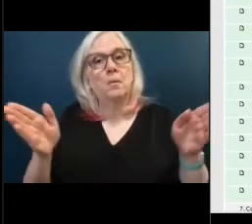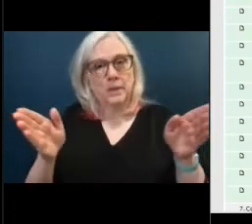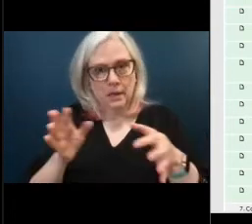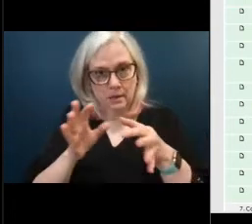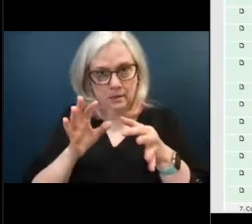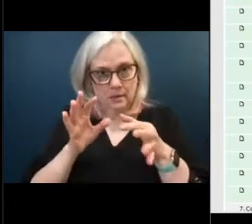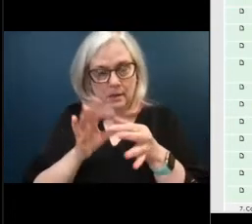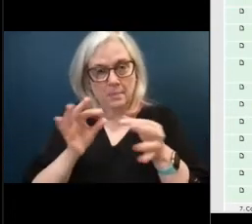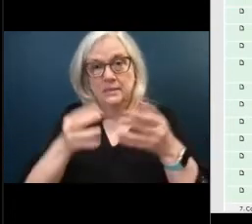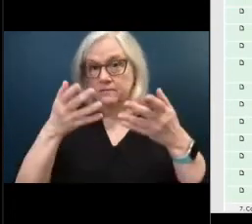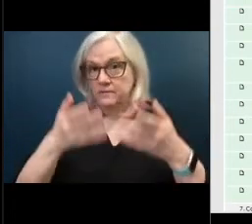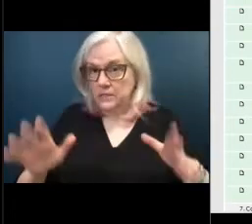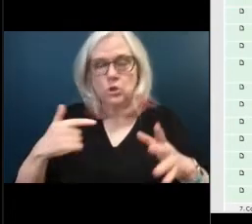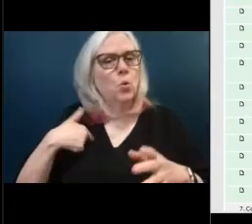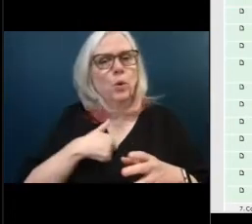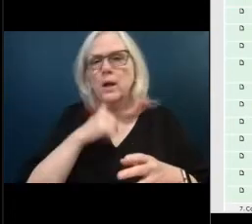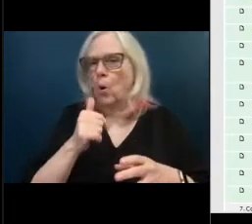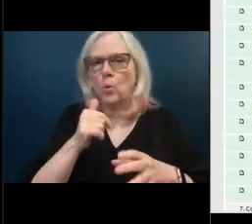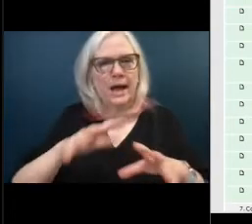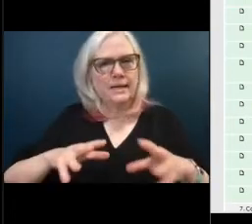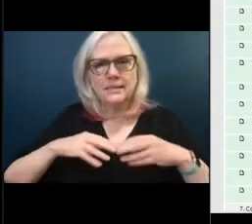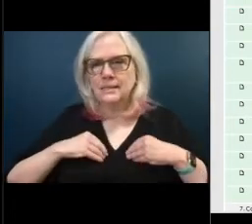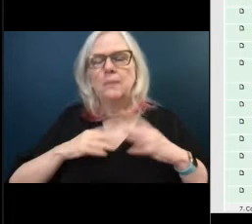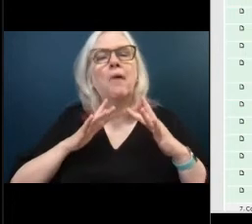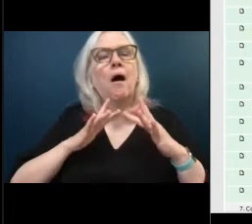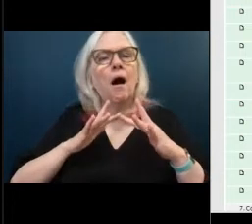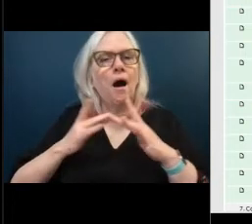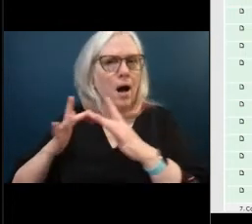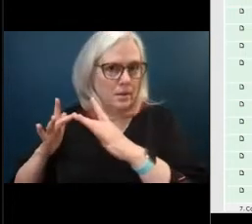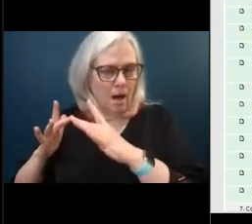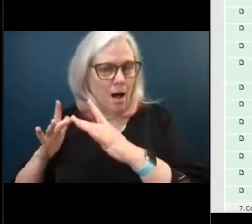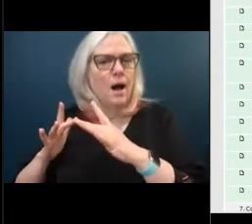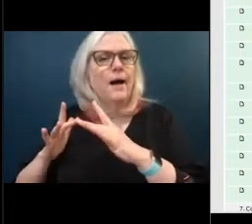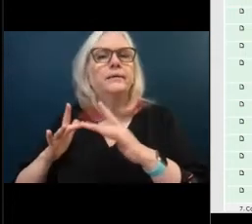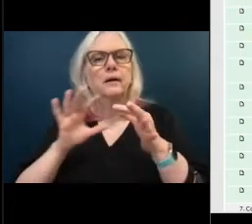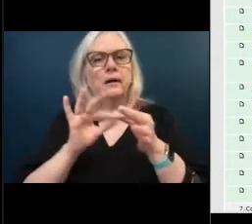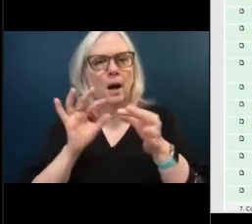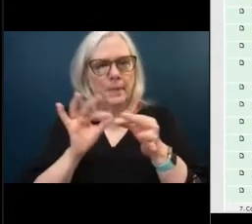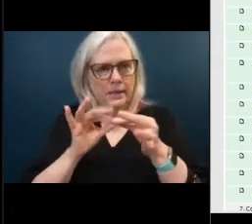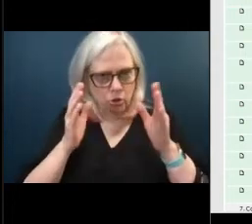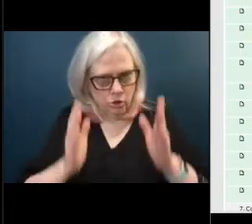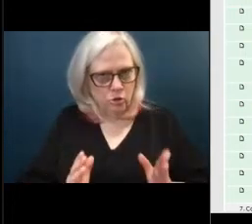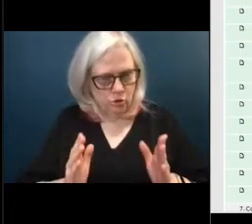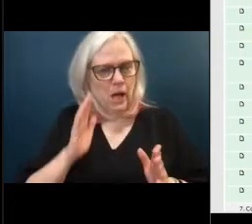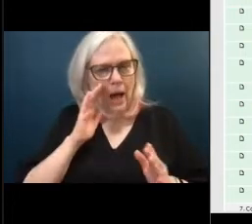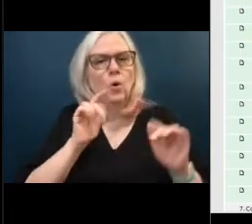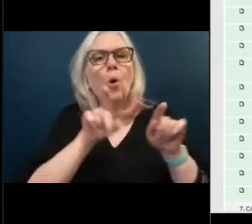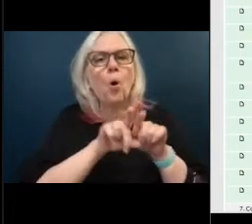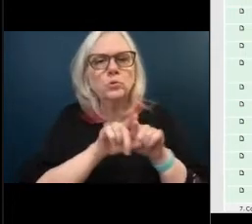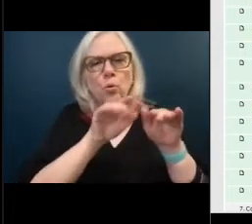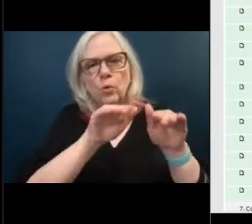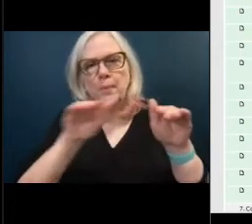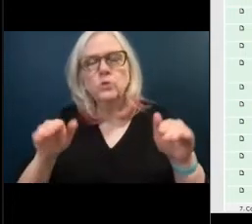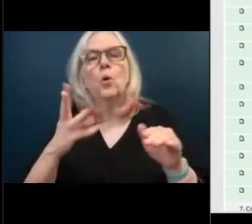participants. I will also inform you, the virtual speakers, when you have 30 seconds remaining on the clock. Again, public